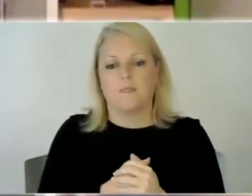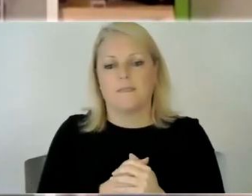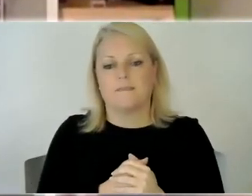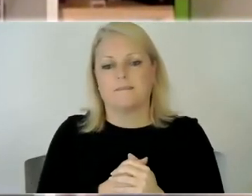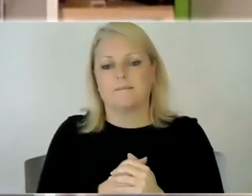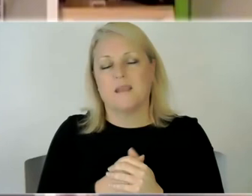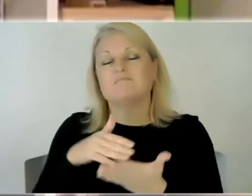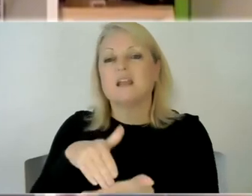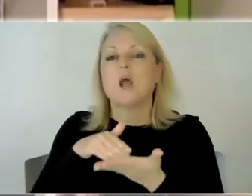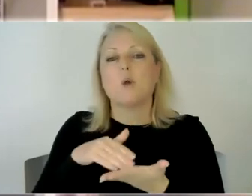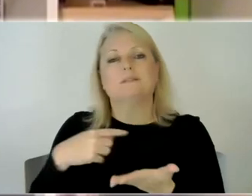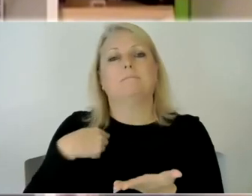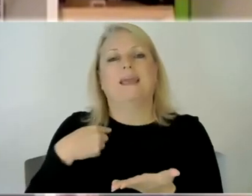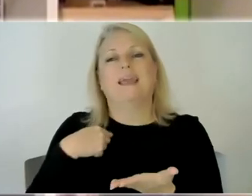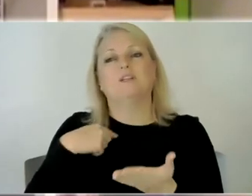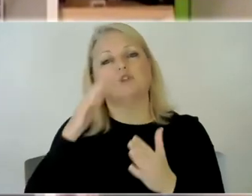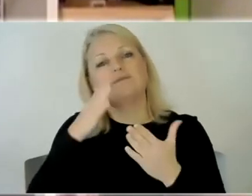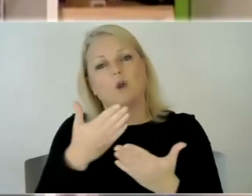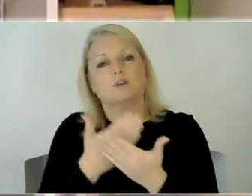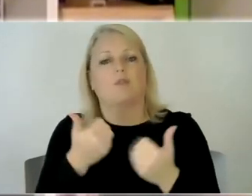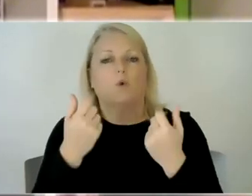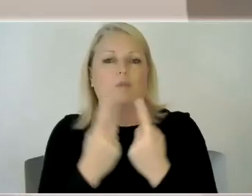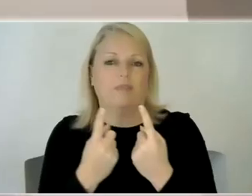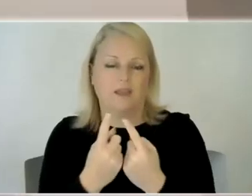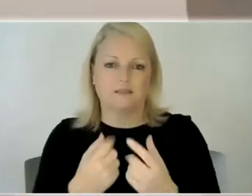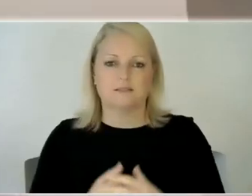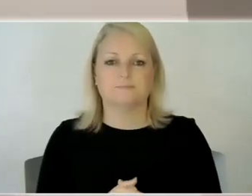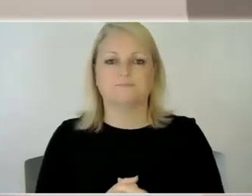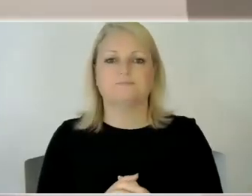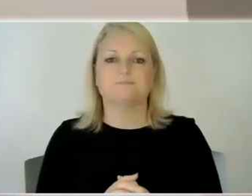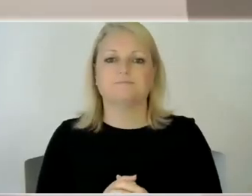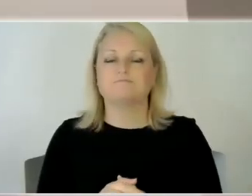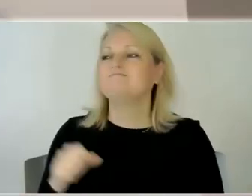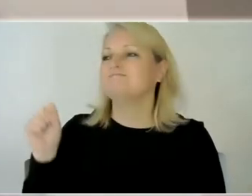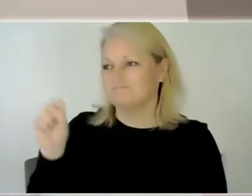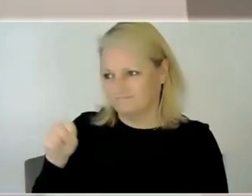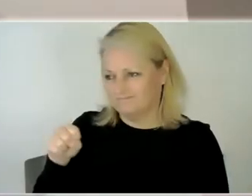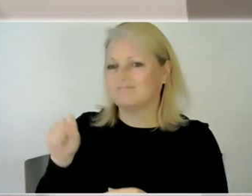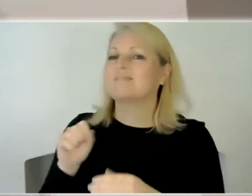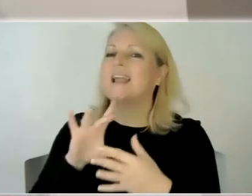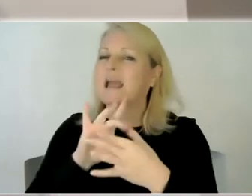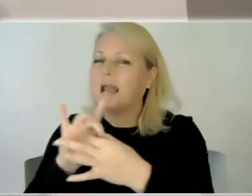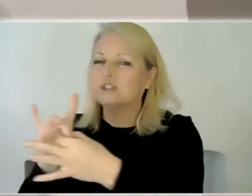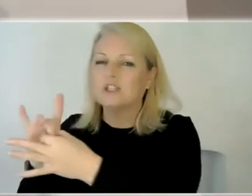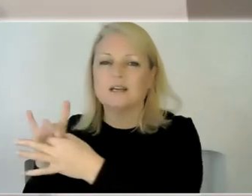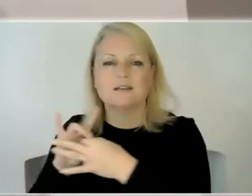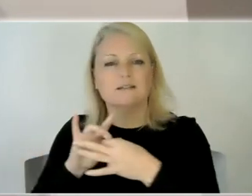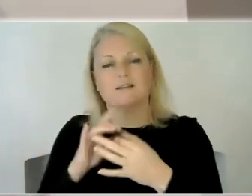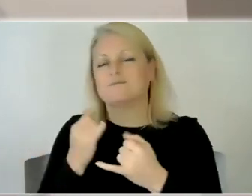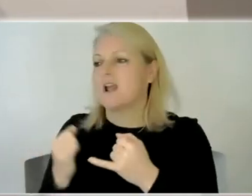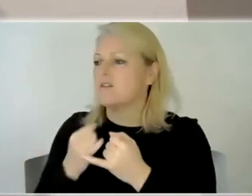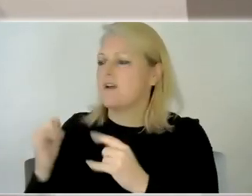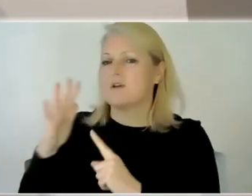and helps me uh focus on the good yeah absolutely i think connection is so important isn't it um